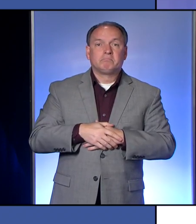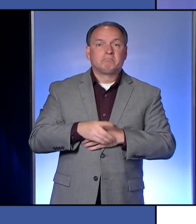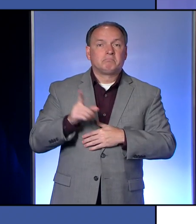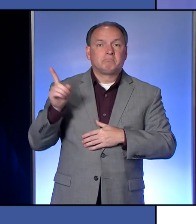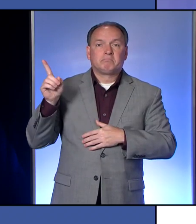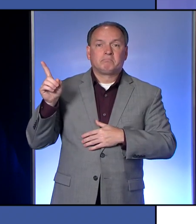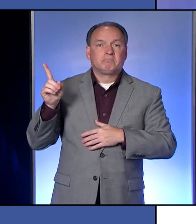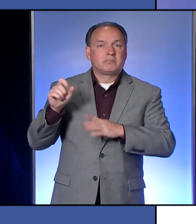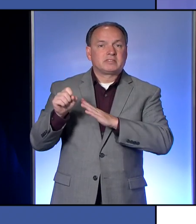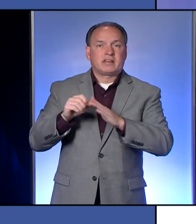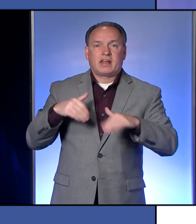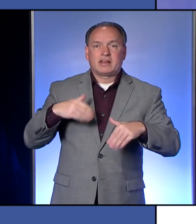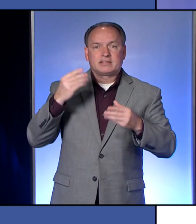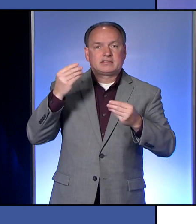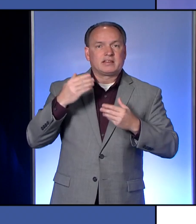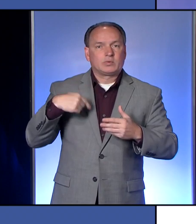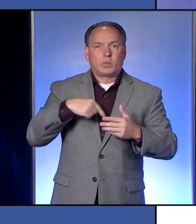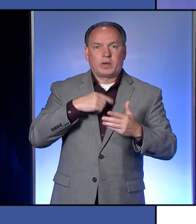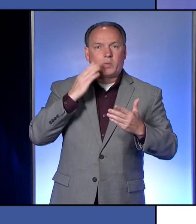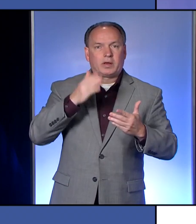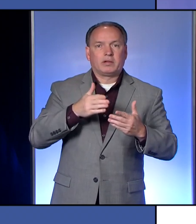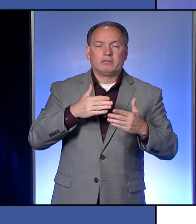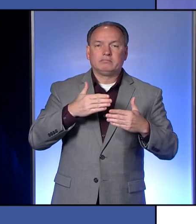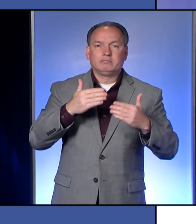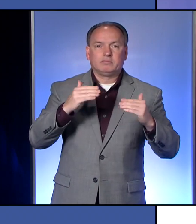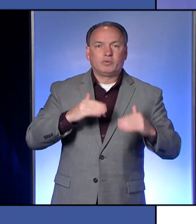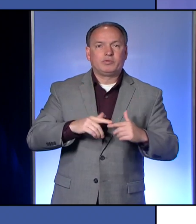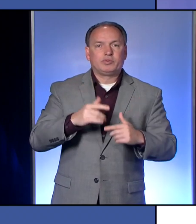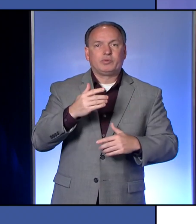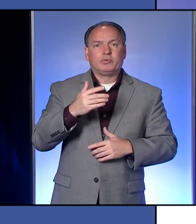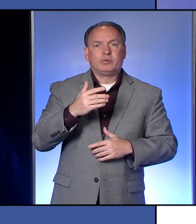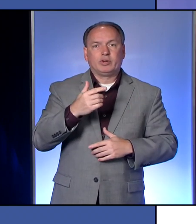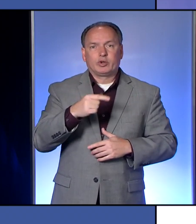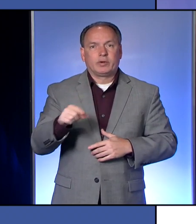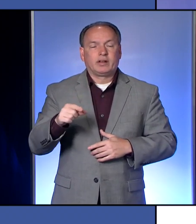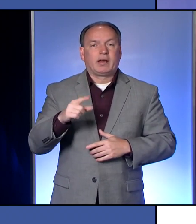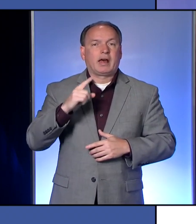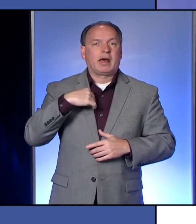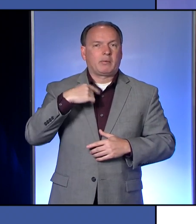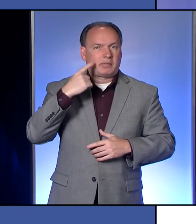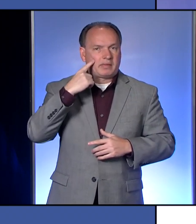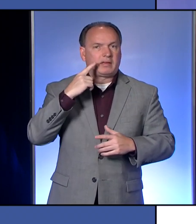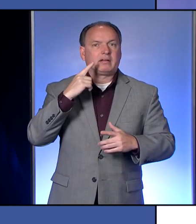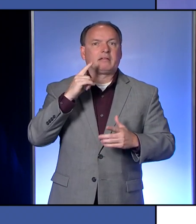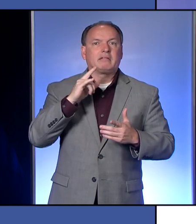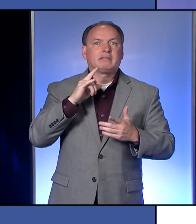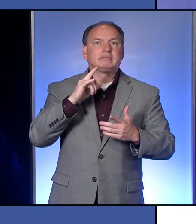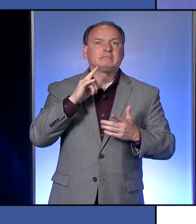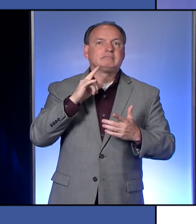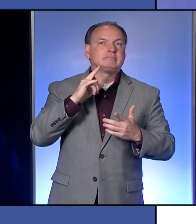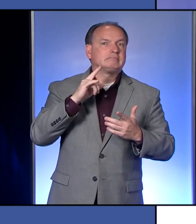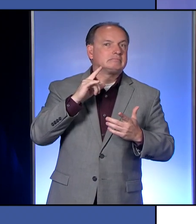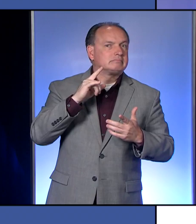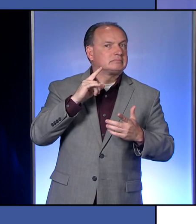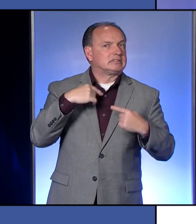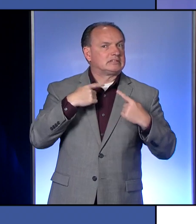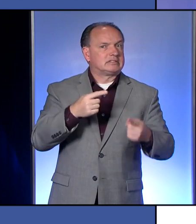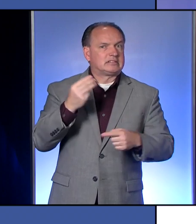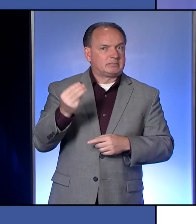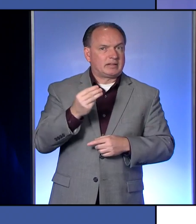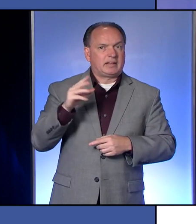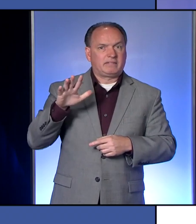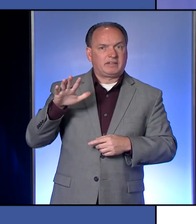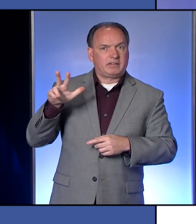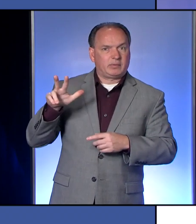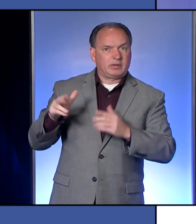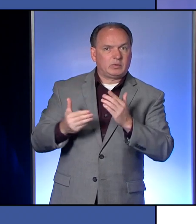indication that we will be moving to green. I would think that with 53 cases announced since Monday, that the state